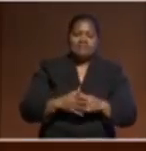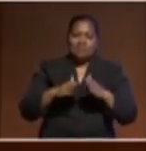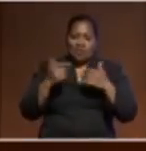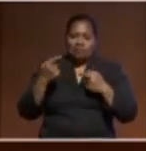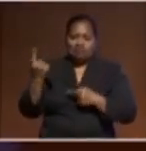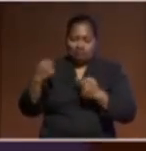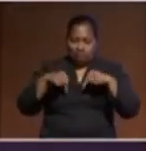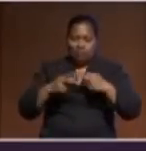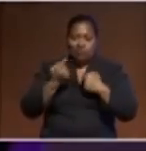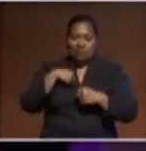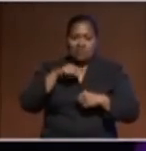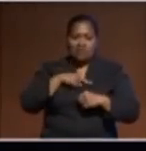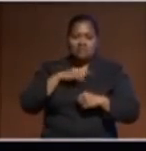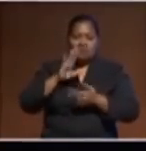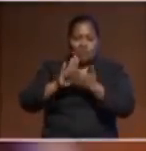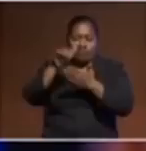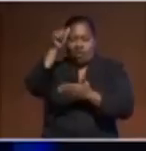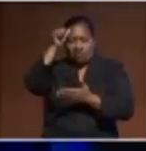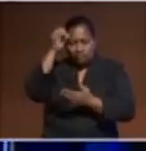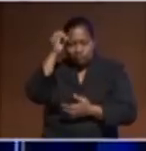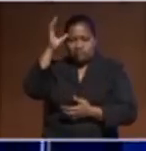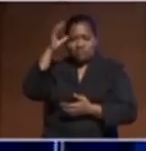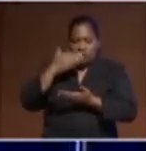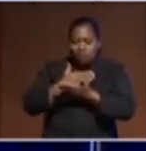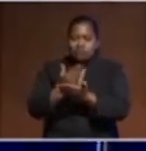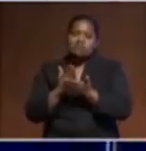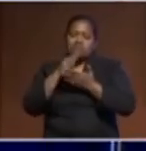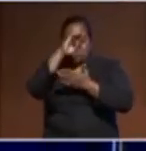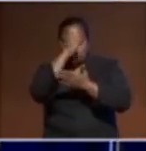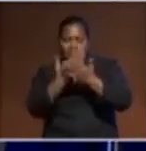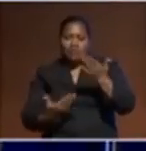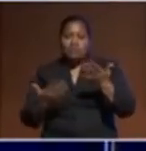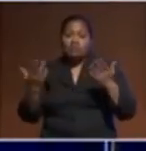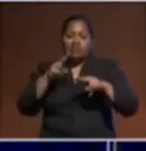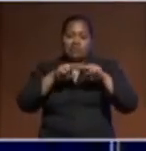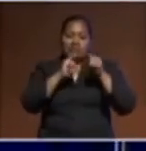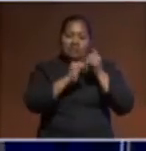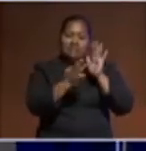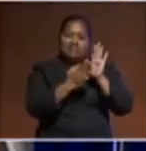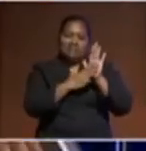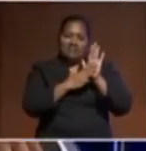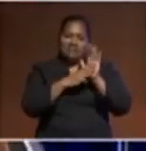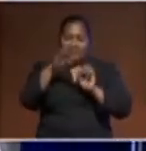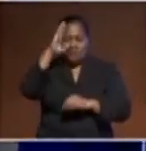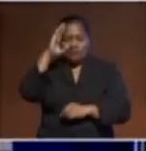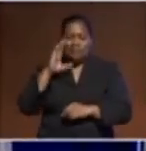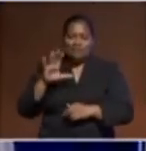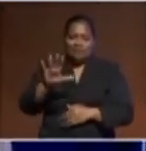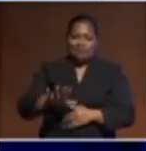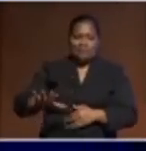knowledge and share about his experiences in the Federated States of Micronesia. Thank you very much.